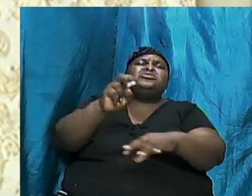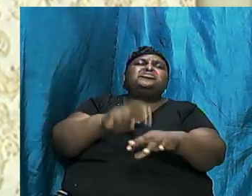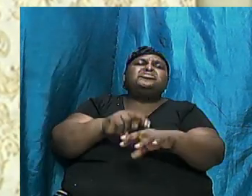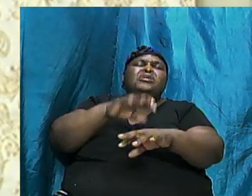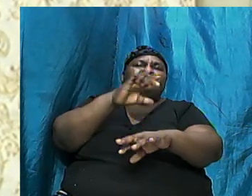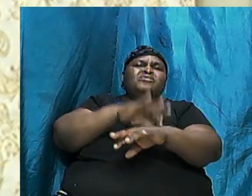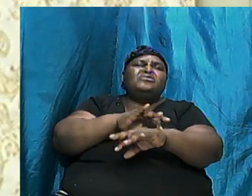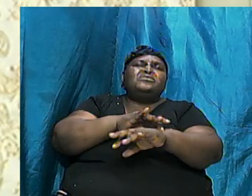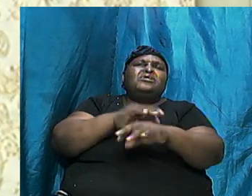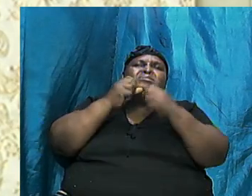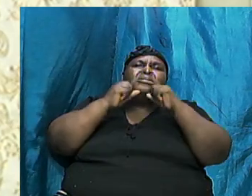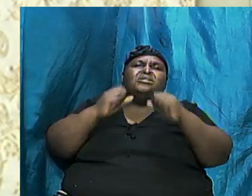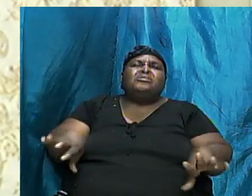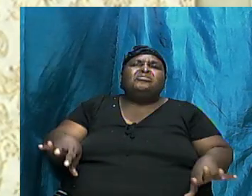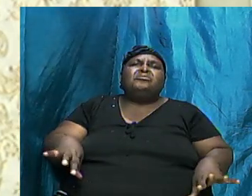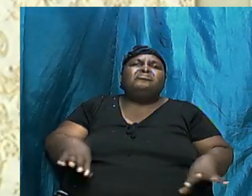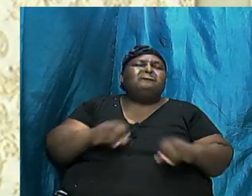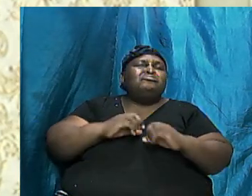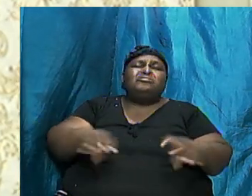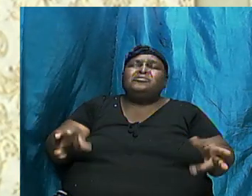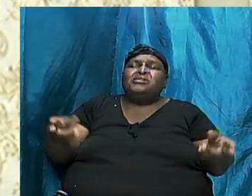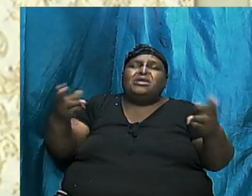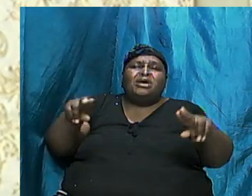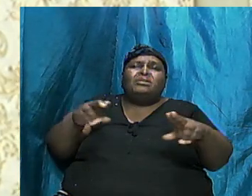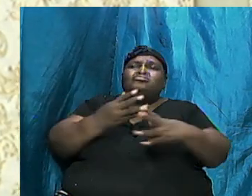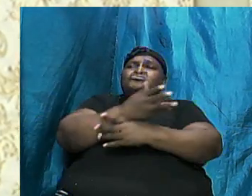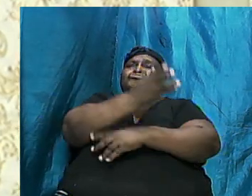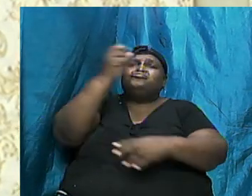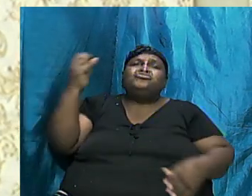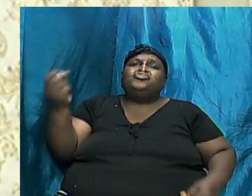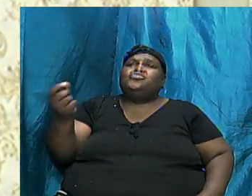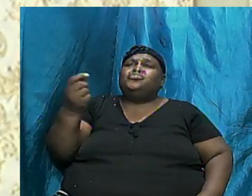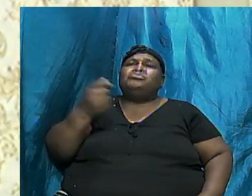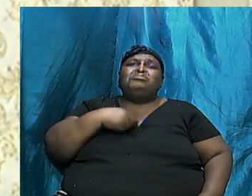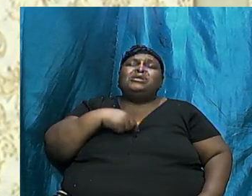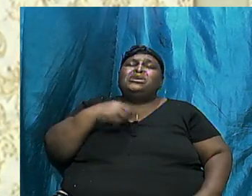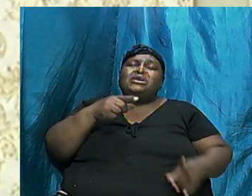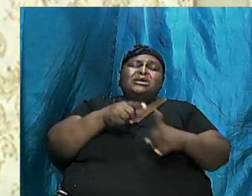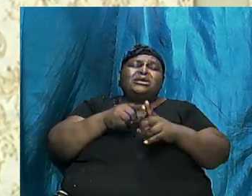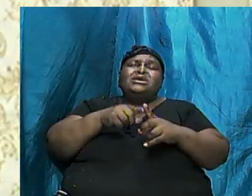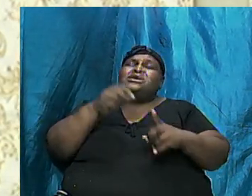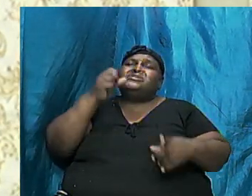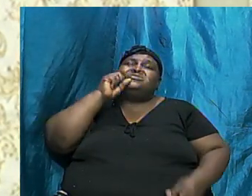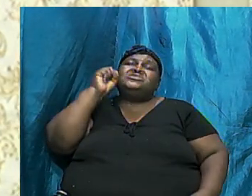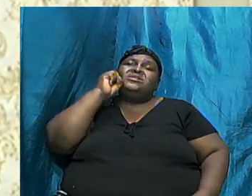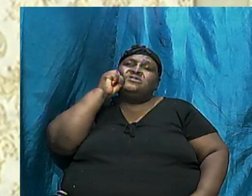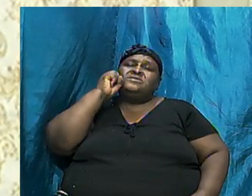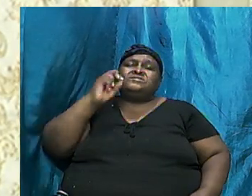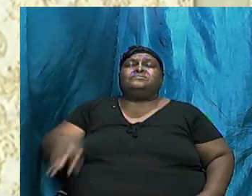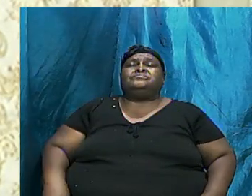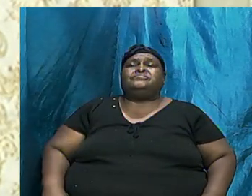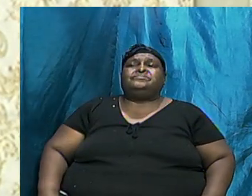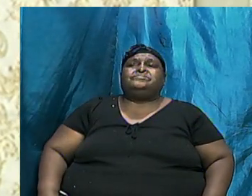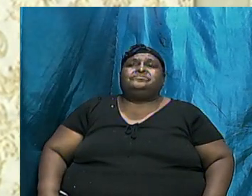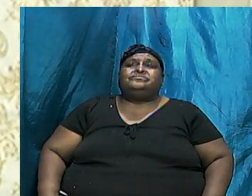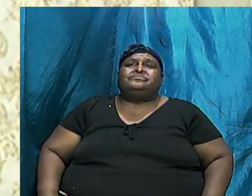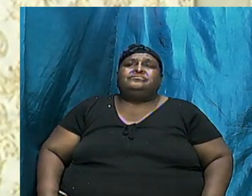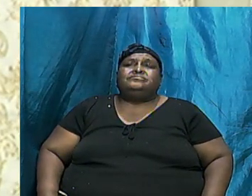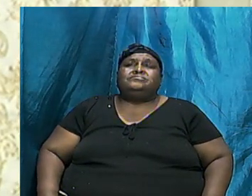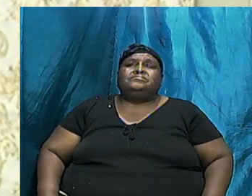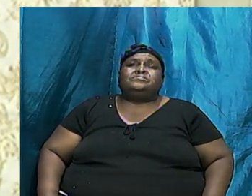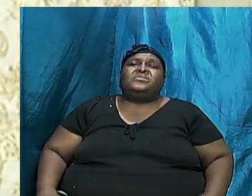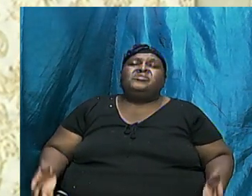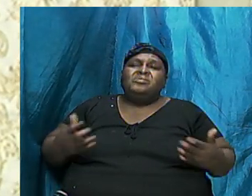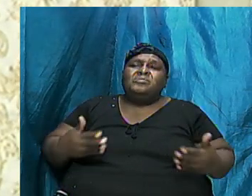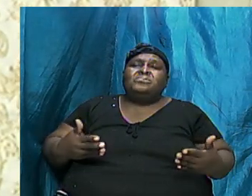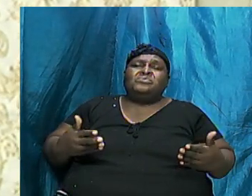Nothing can happen Through you again And we want The nations of the earth To be blessed Through you Following us See it So hear what